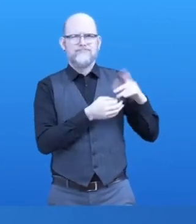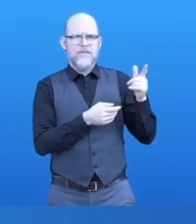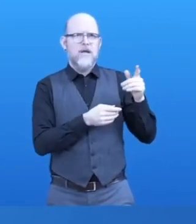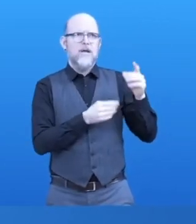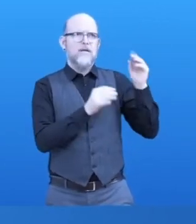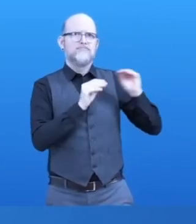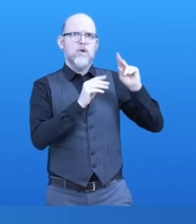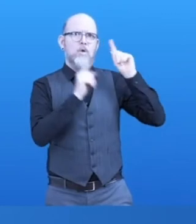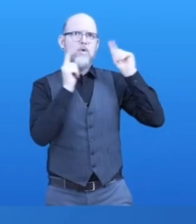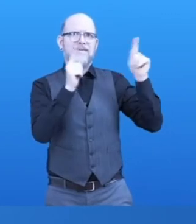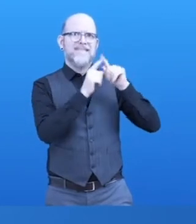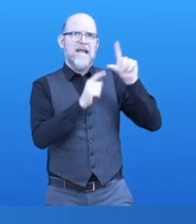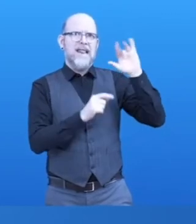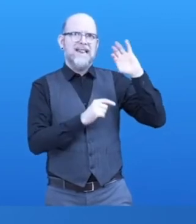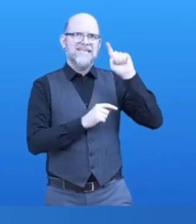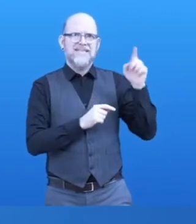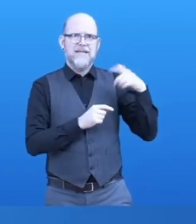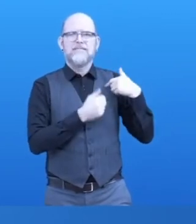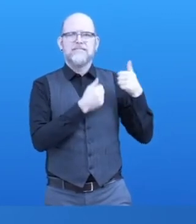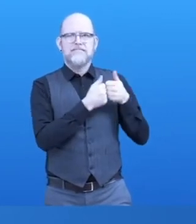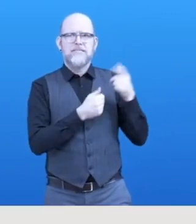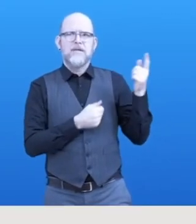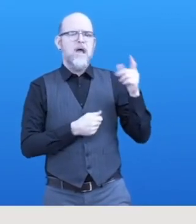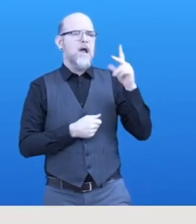Miesenberger from the University of Lenz.